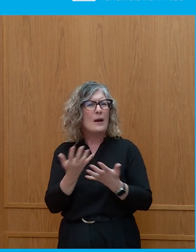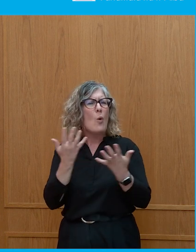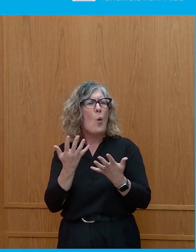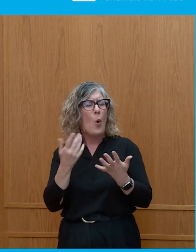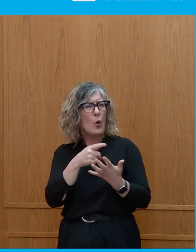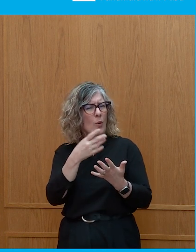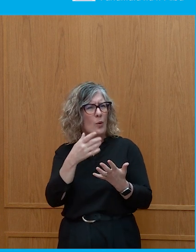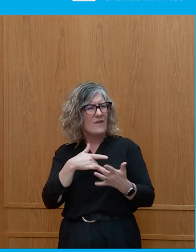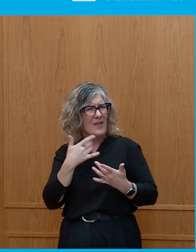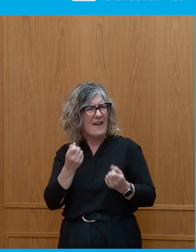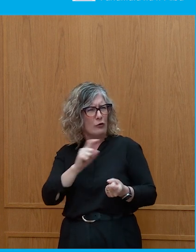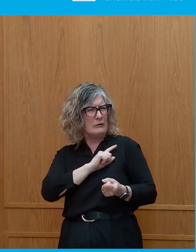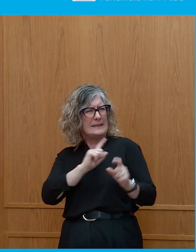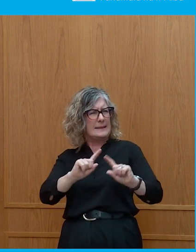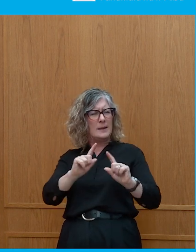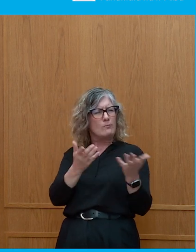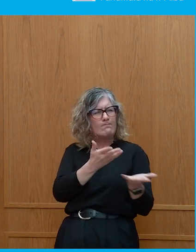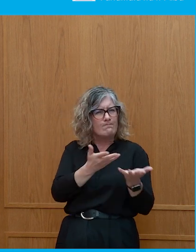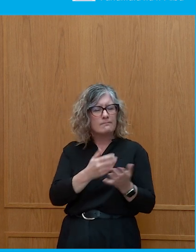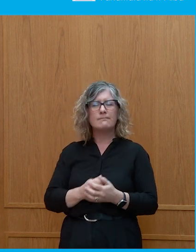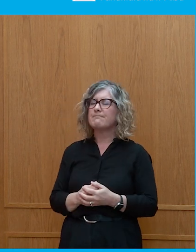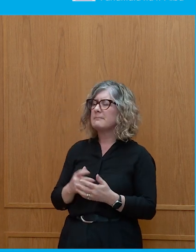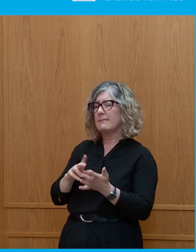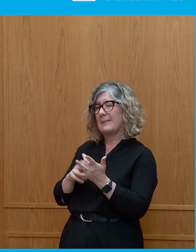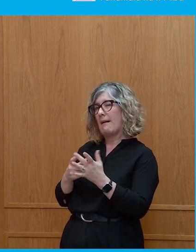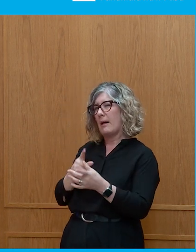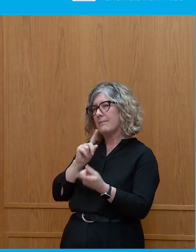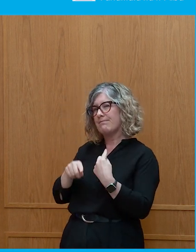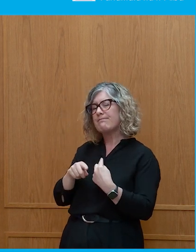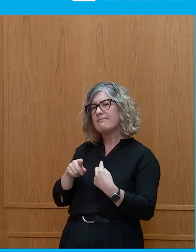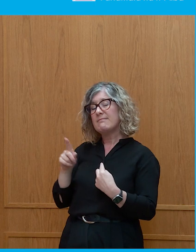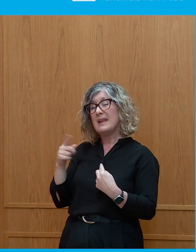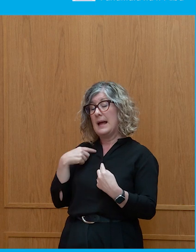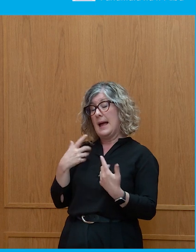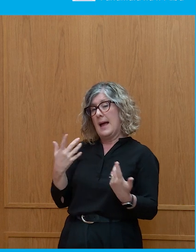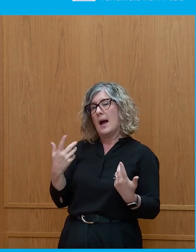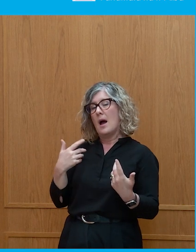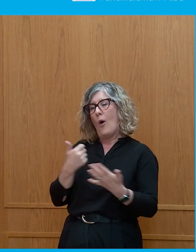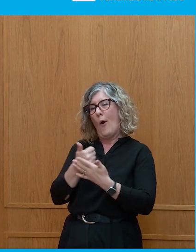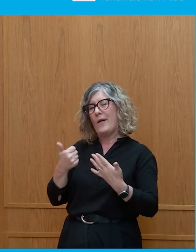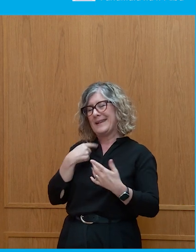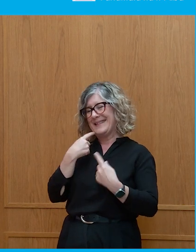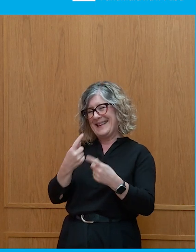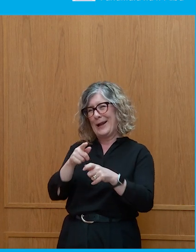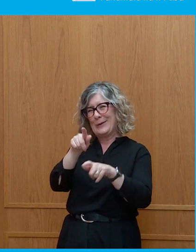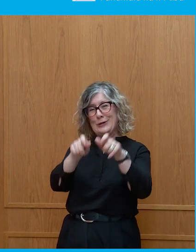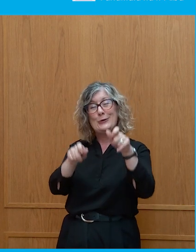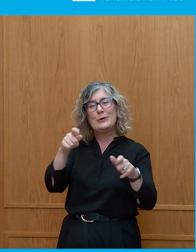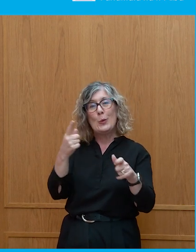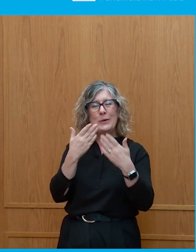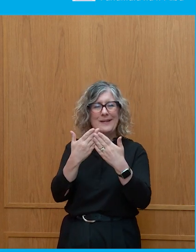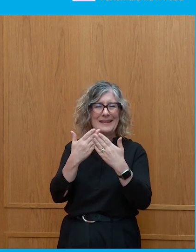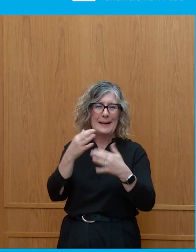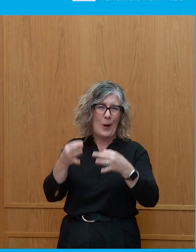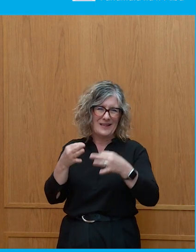case? So, I've always – I used to say this to students, you know, obviously students of politics were more inclined to be voting